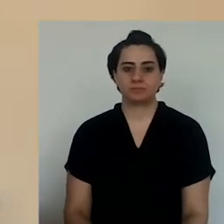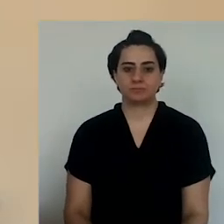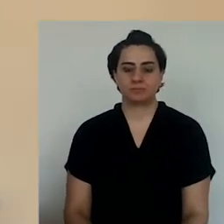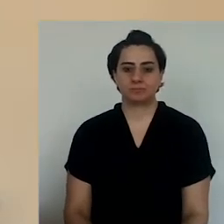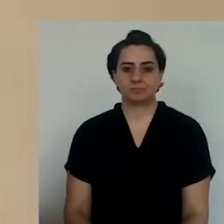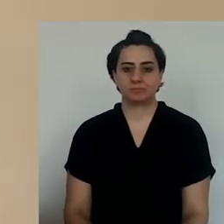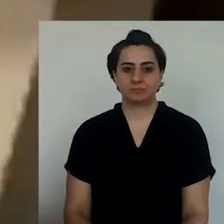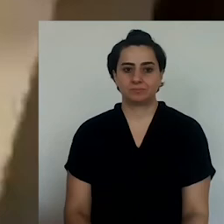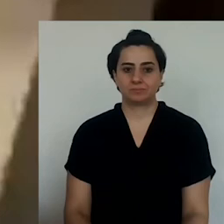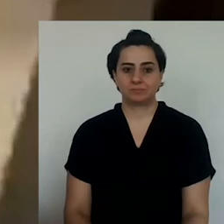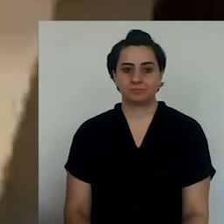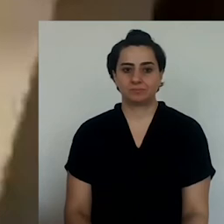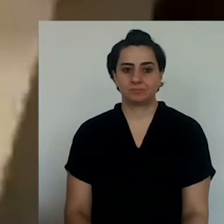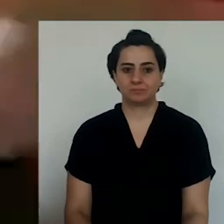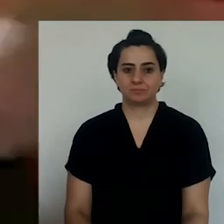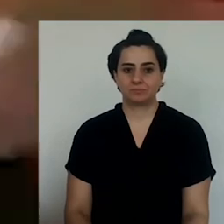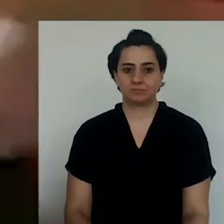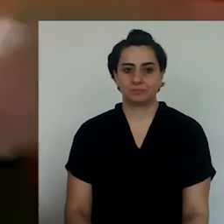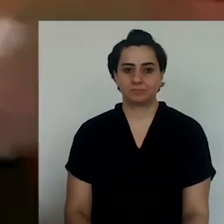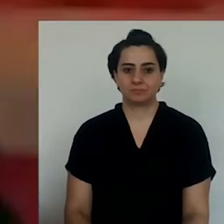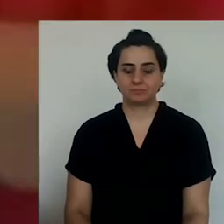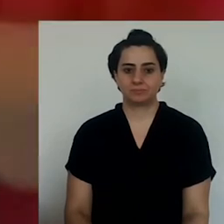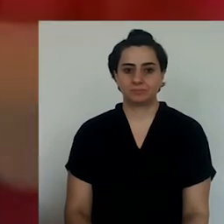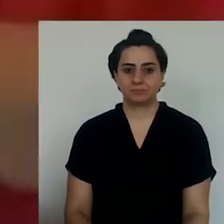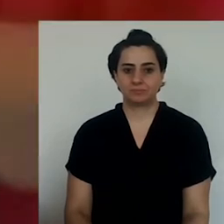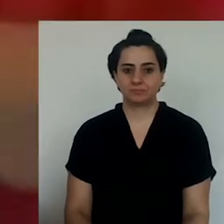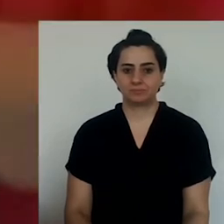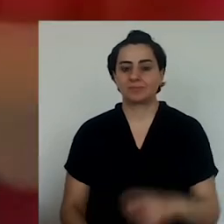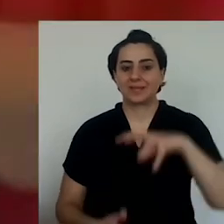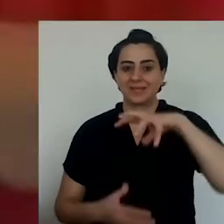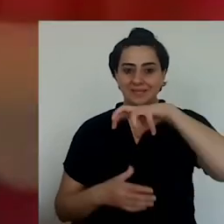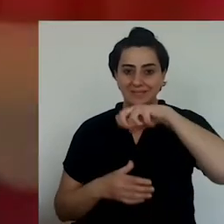I'll also squeeze some lemon.